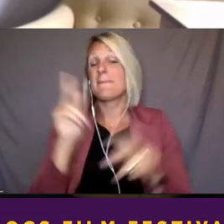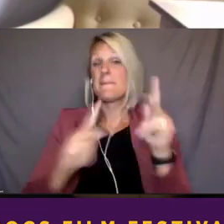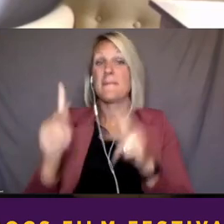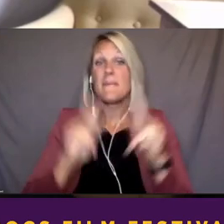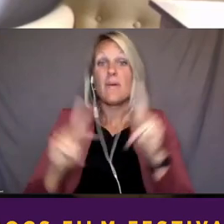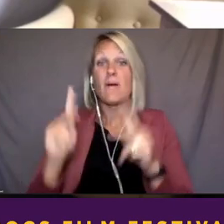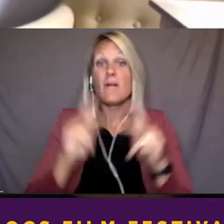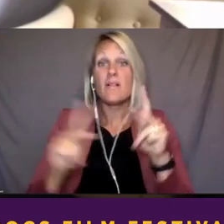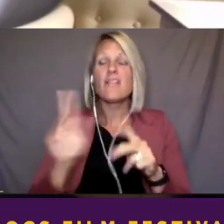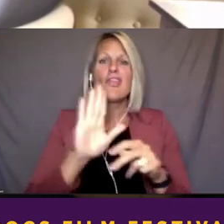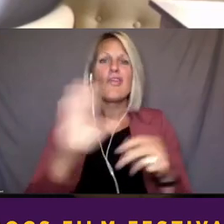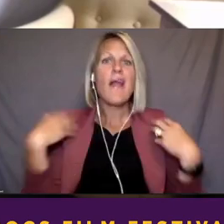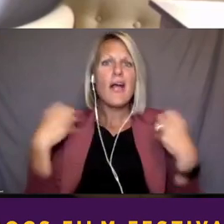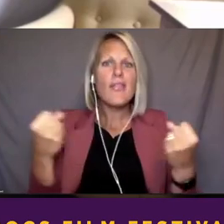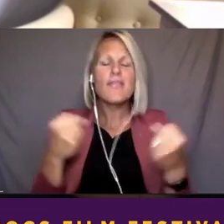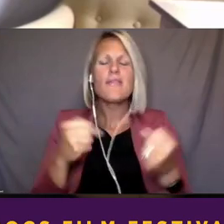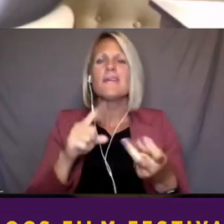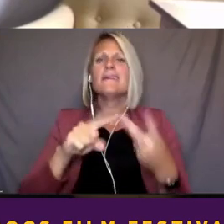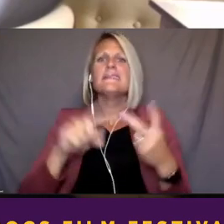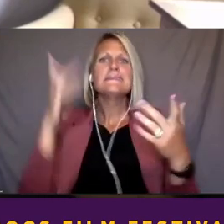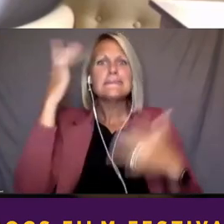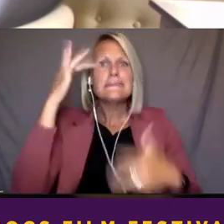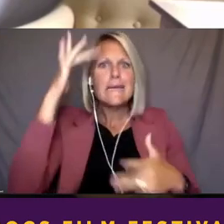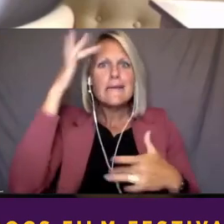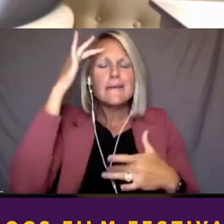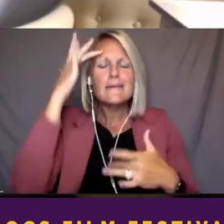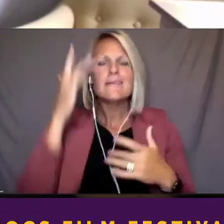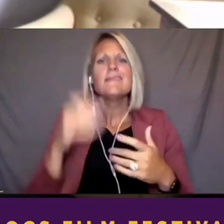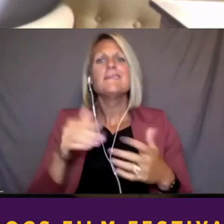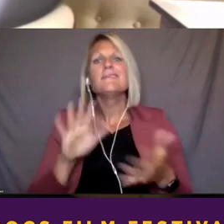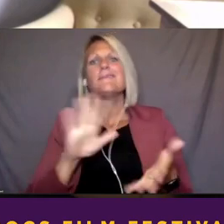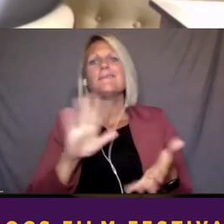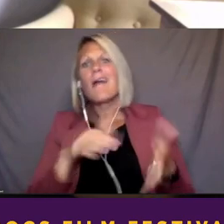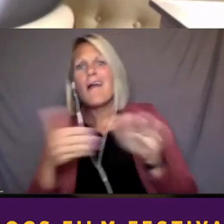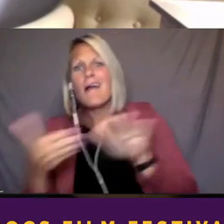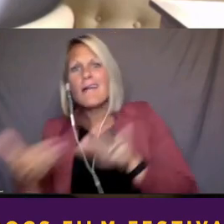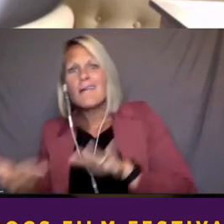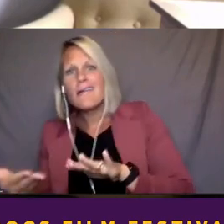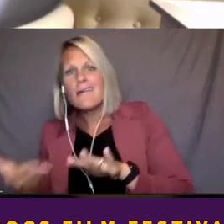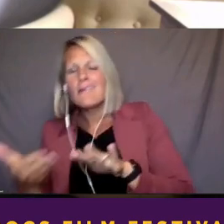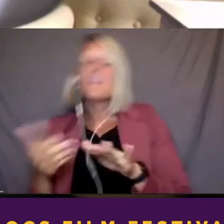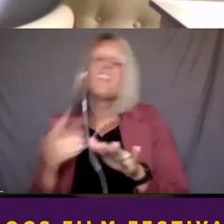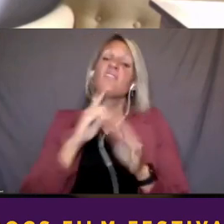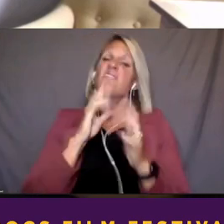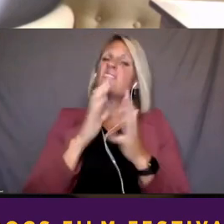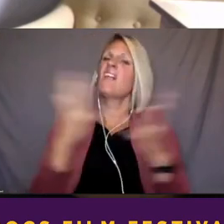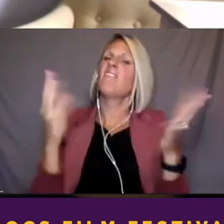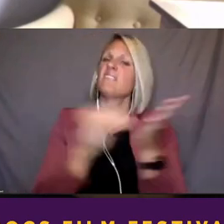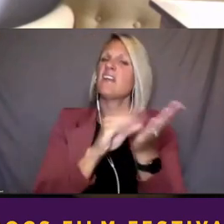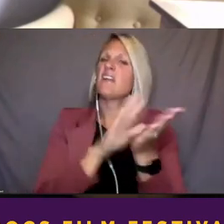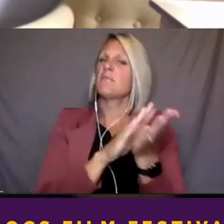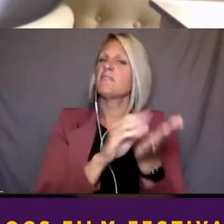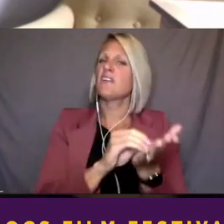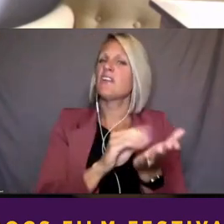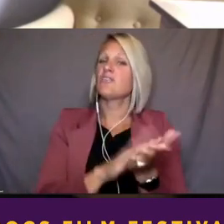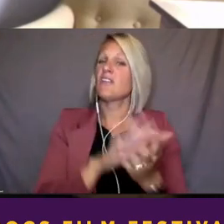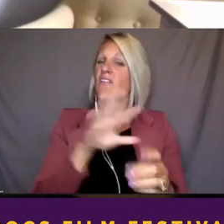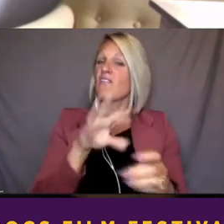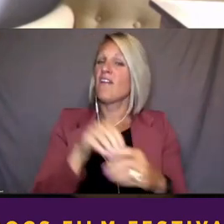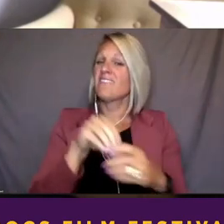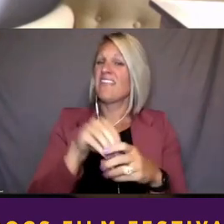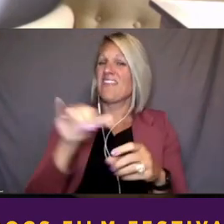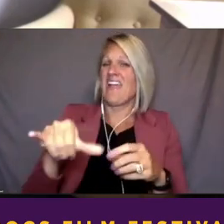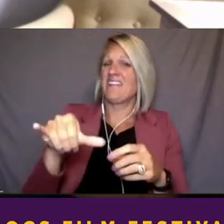and involved. You know, there's a lot of documentation involved in that when you get death records, when you get, you know,